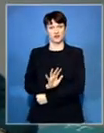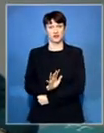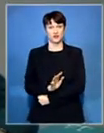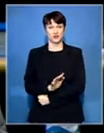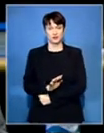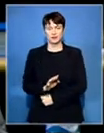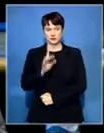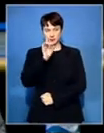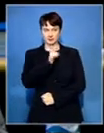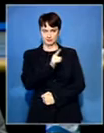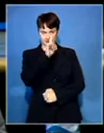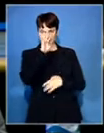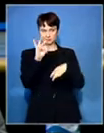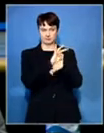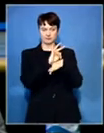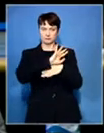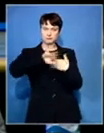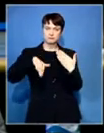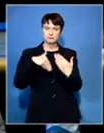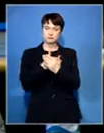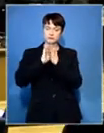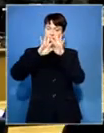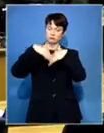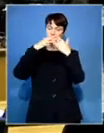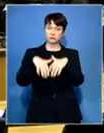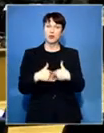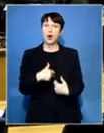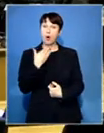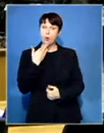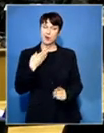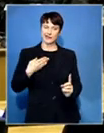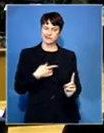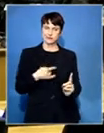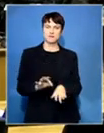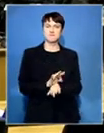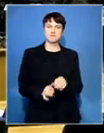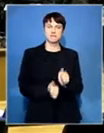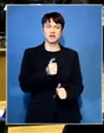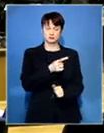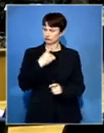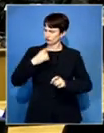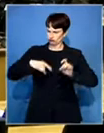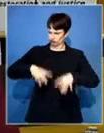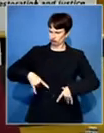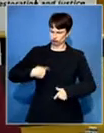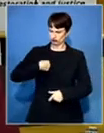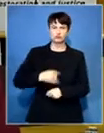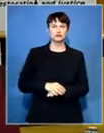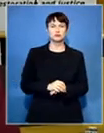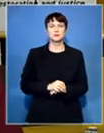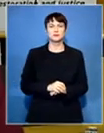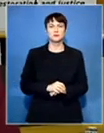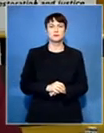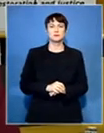of being one of the masterminds behind the 2012 chaos at Marikana. He is denied any involvement. On